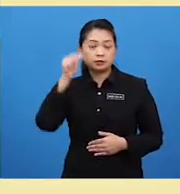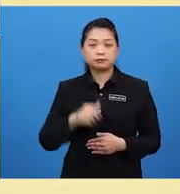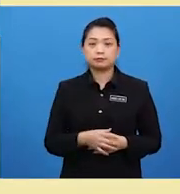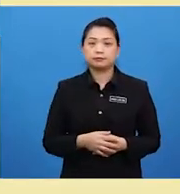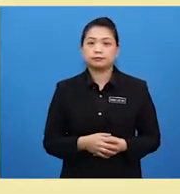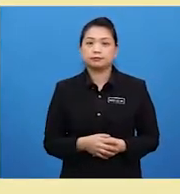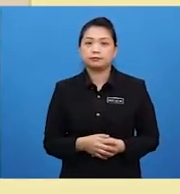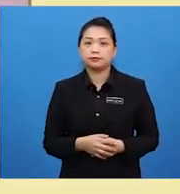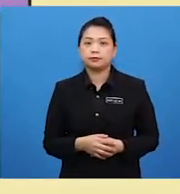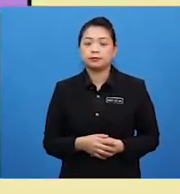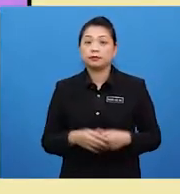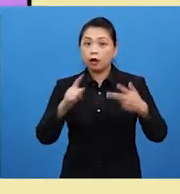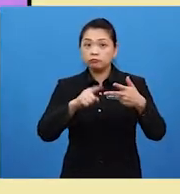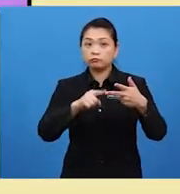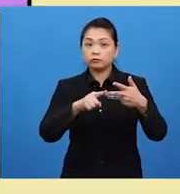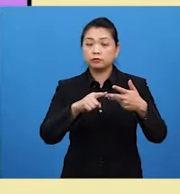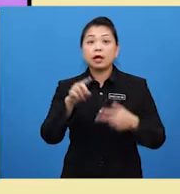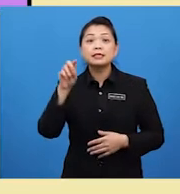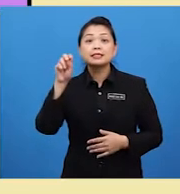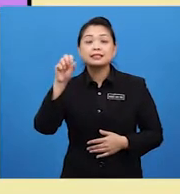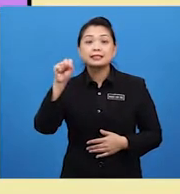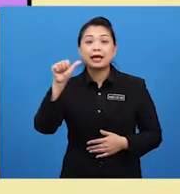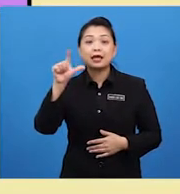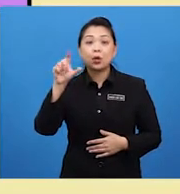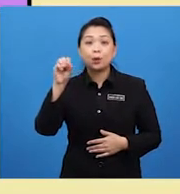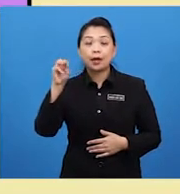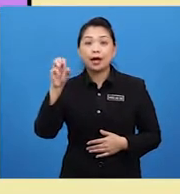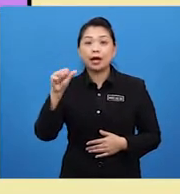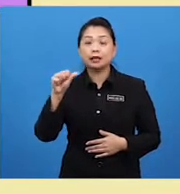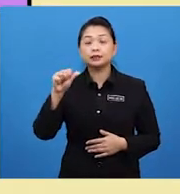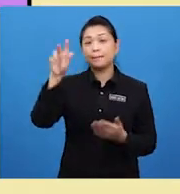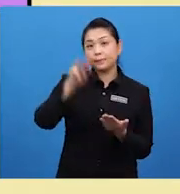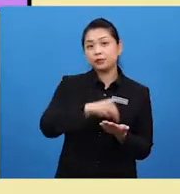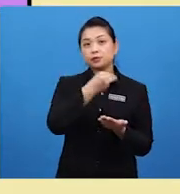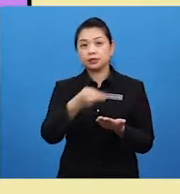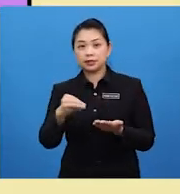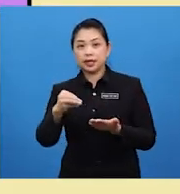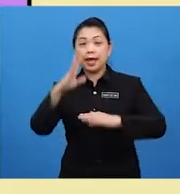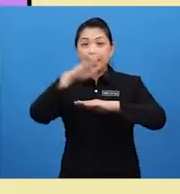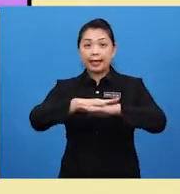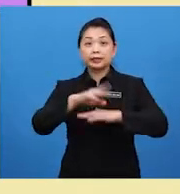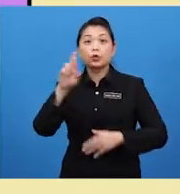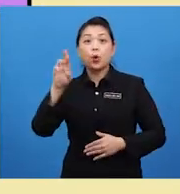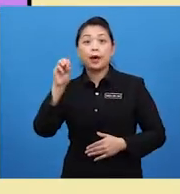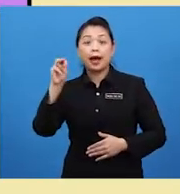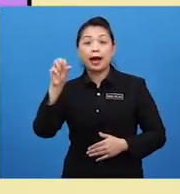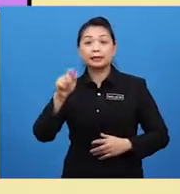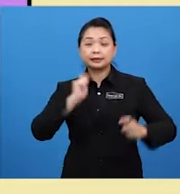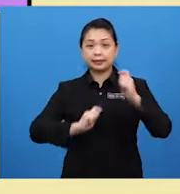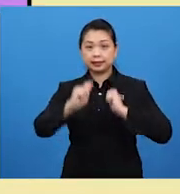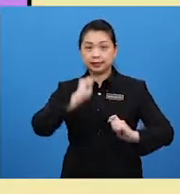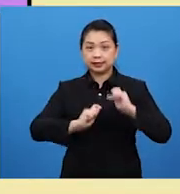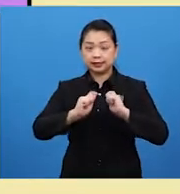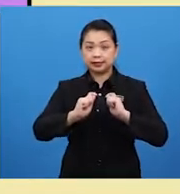Next, Saloma the Musical. At the Roma Theatre. Ampang